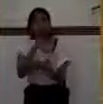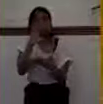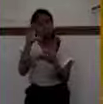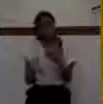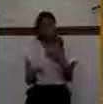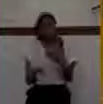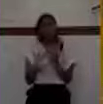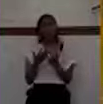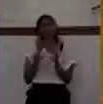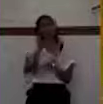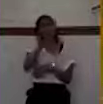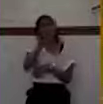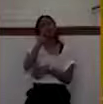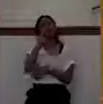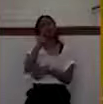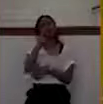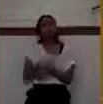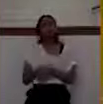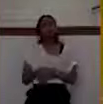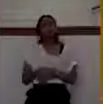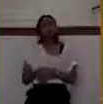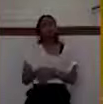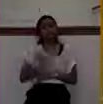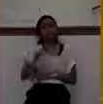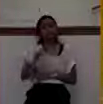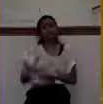Let me ask you, what does your life reflect?